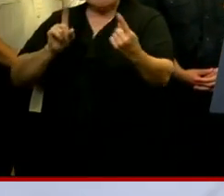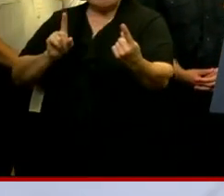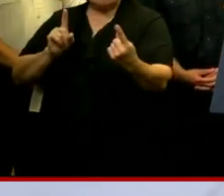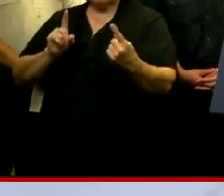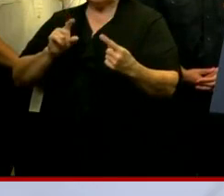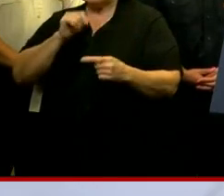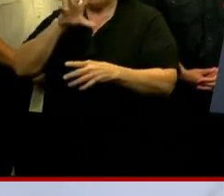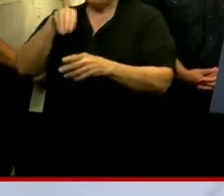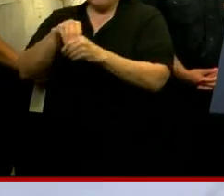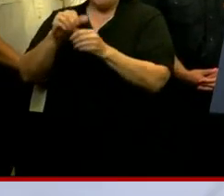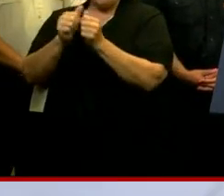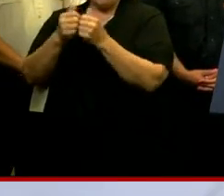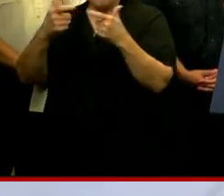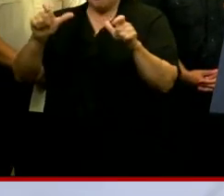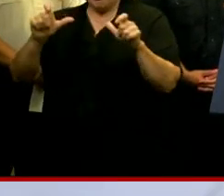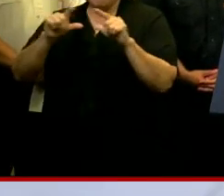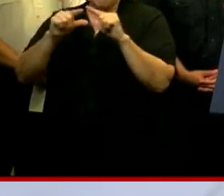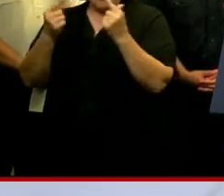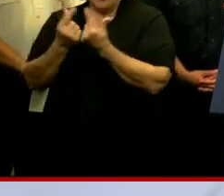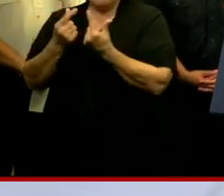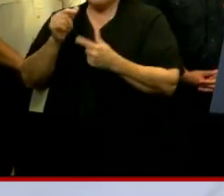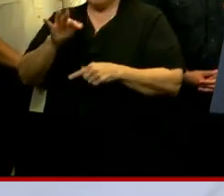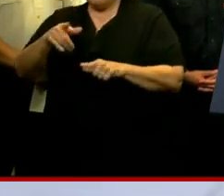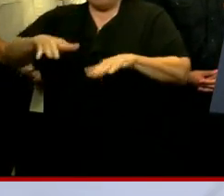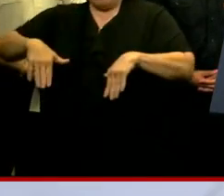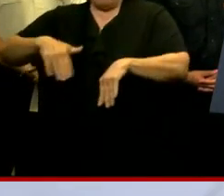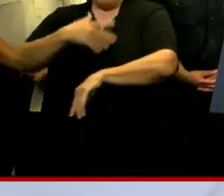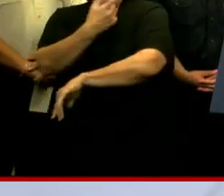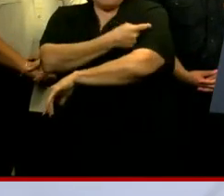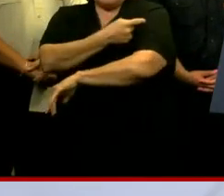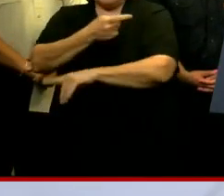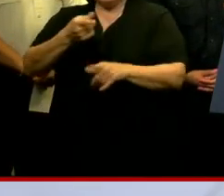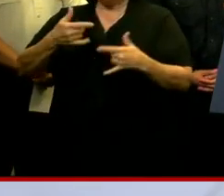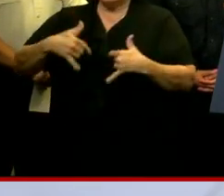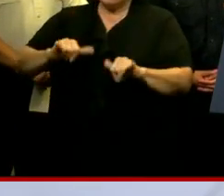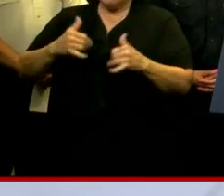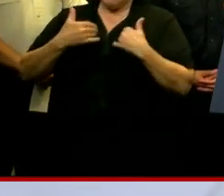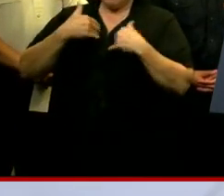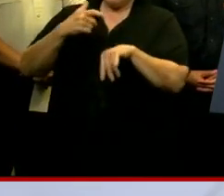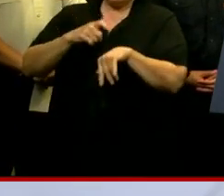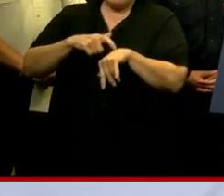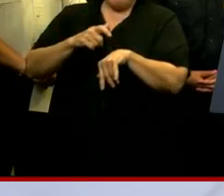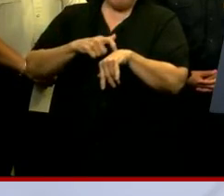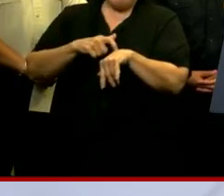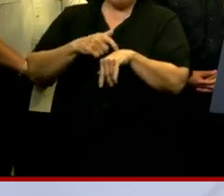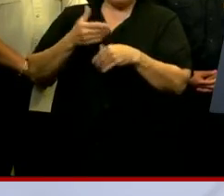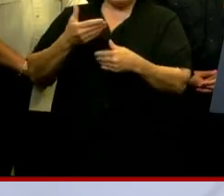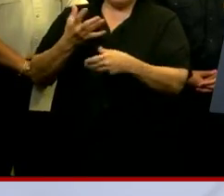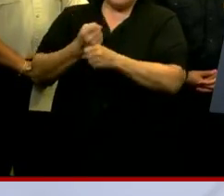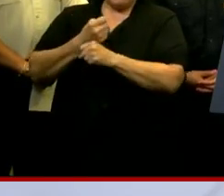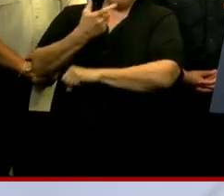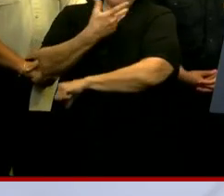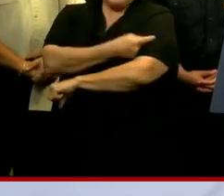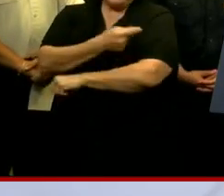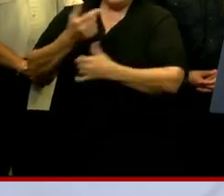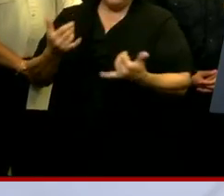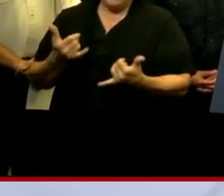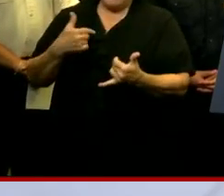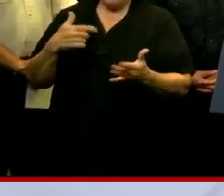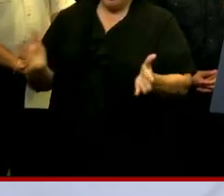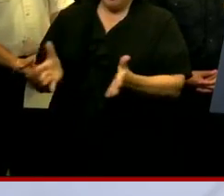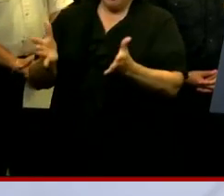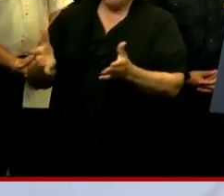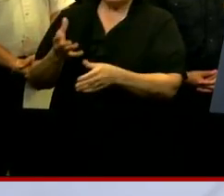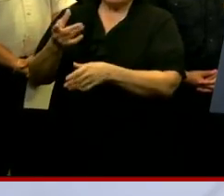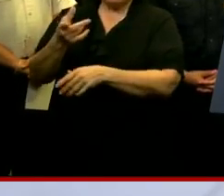Avoid large crowds. And if you have not been vaccinated, there is still time to do that today. We urge you to do that,